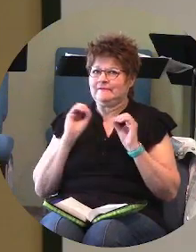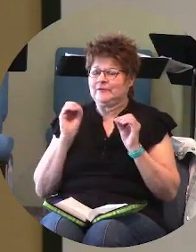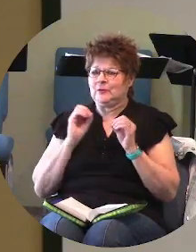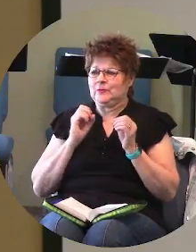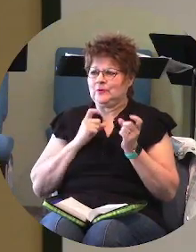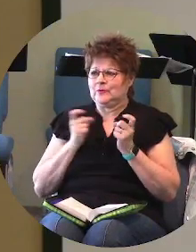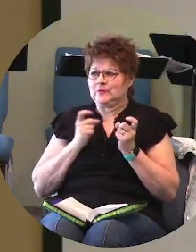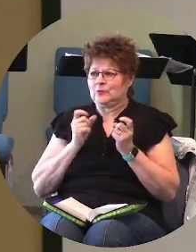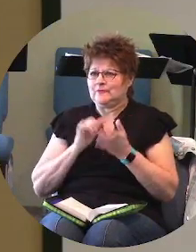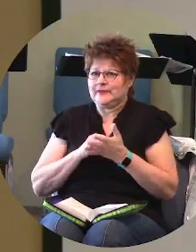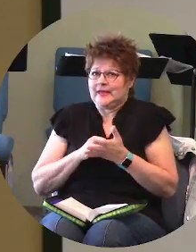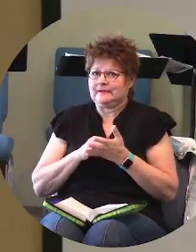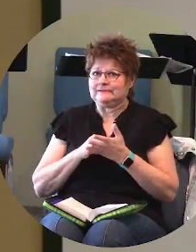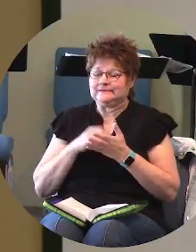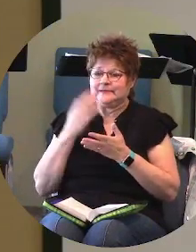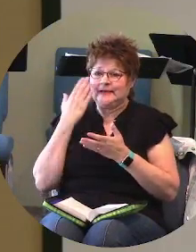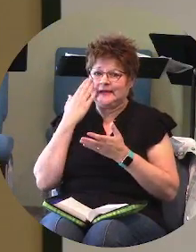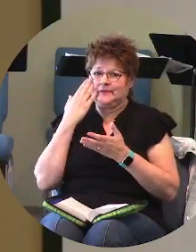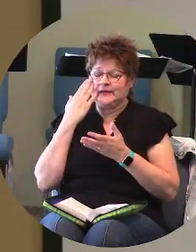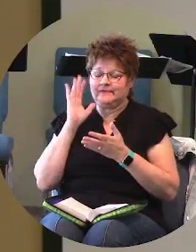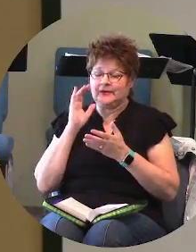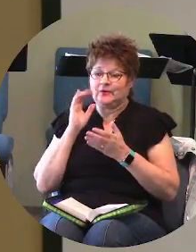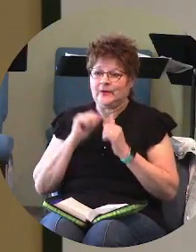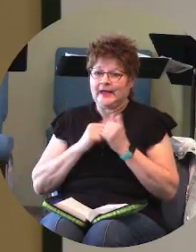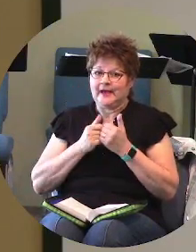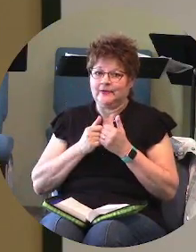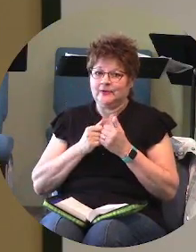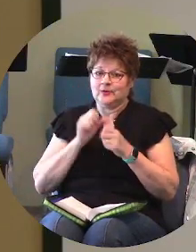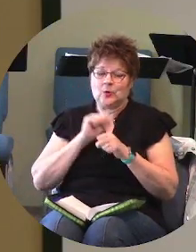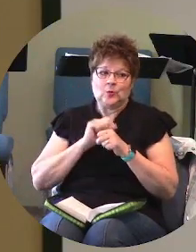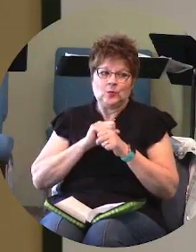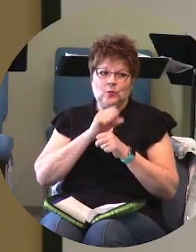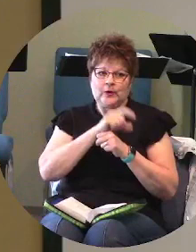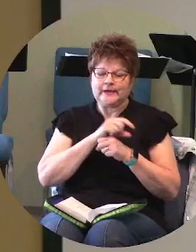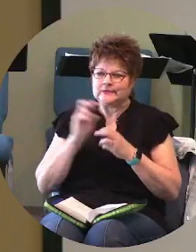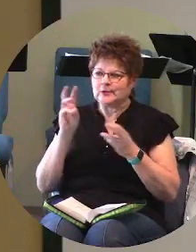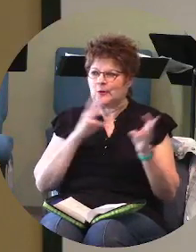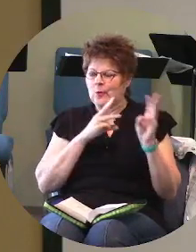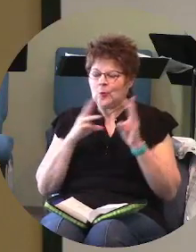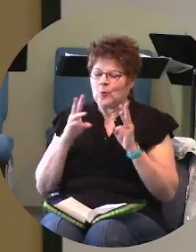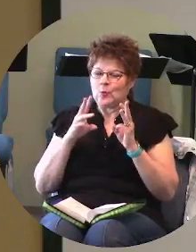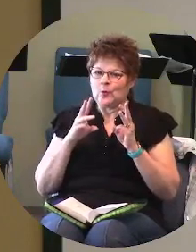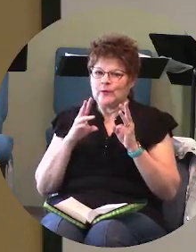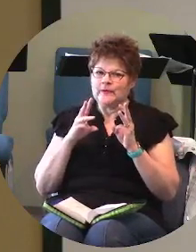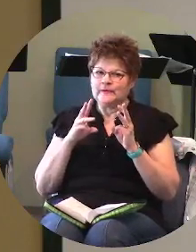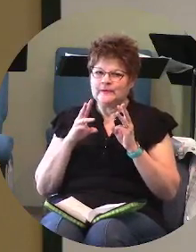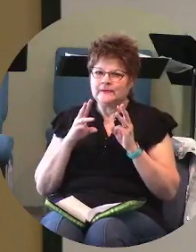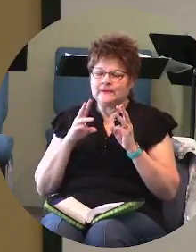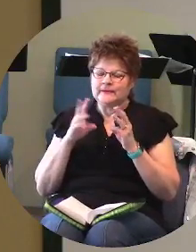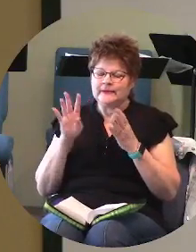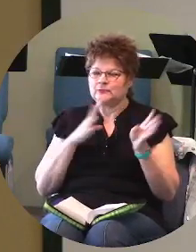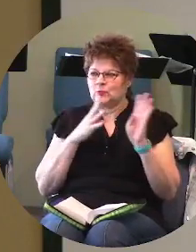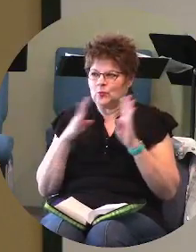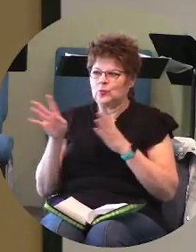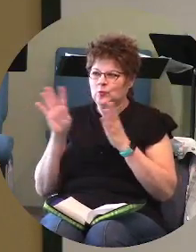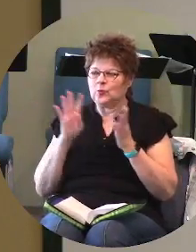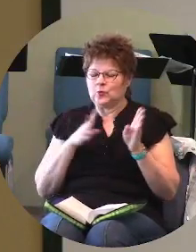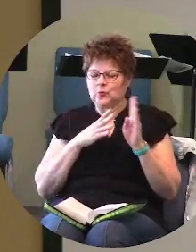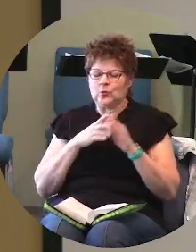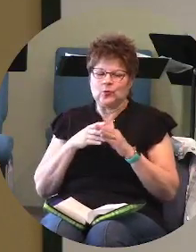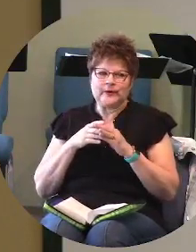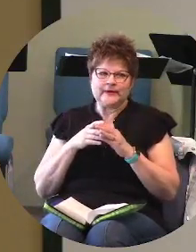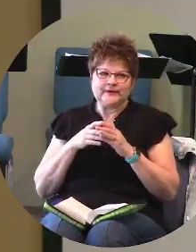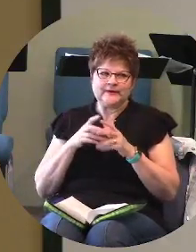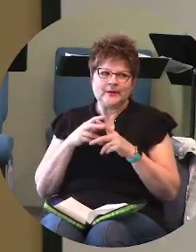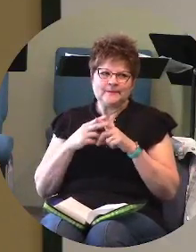that i don't even know how to run his wind machines so i could be of no help and so what do i do it's like oh well i hope there's fruit this